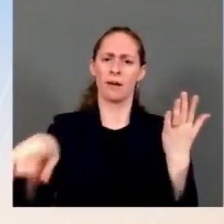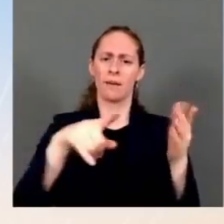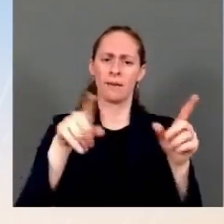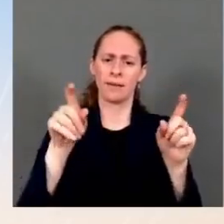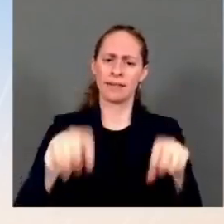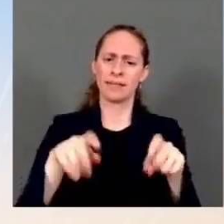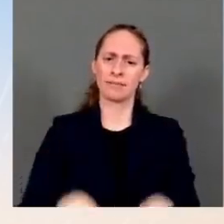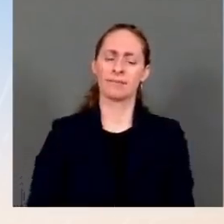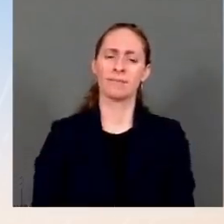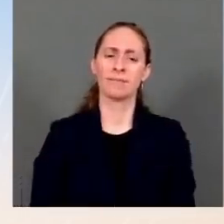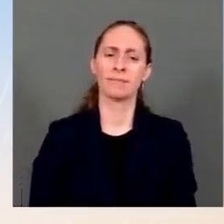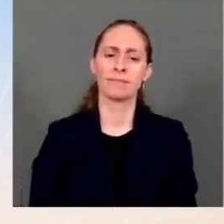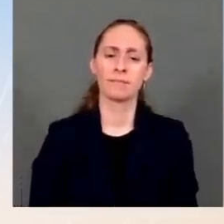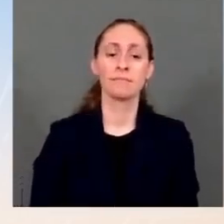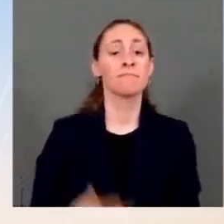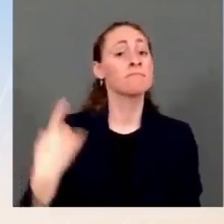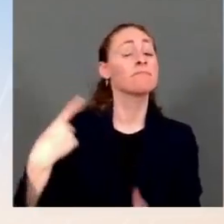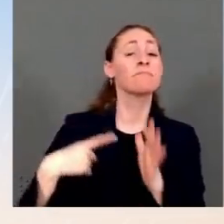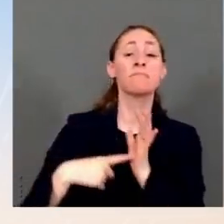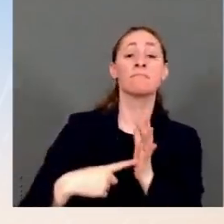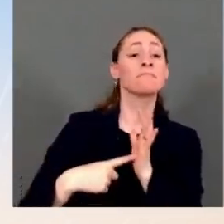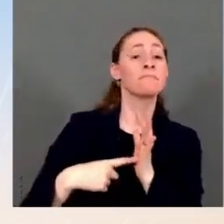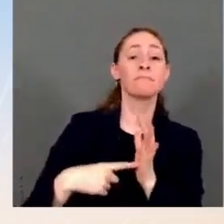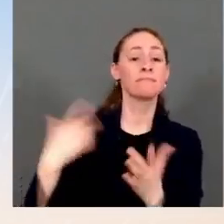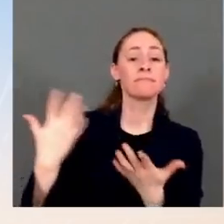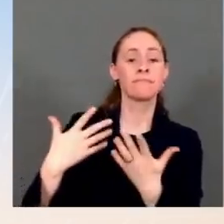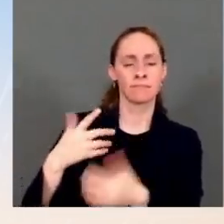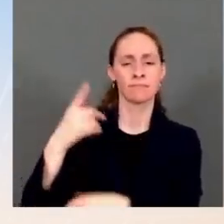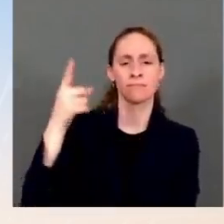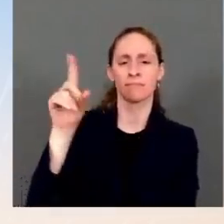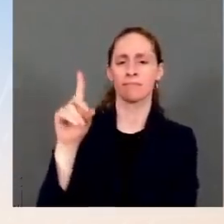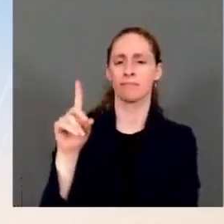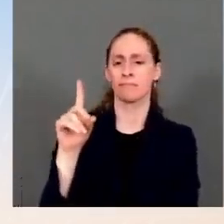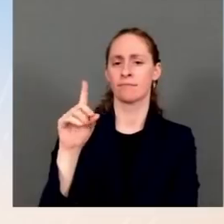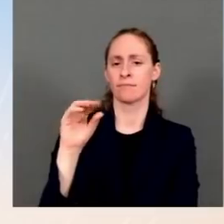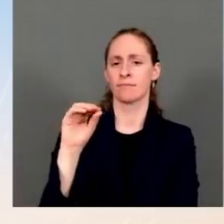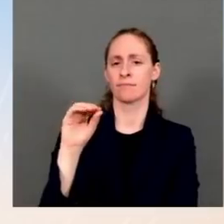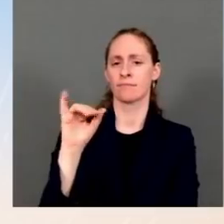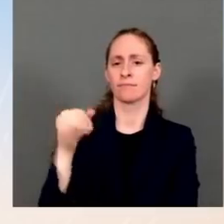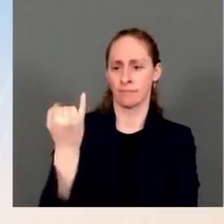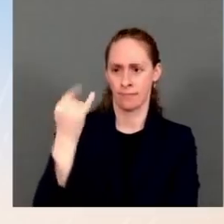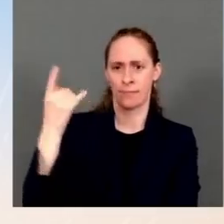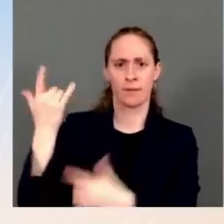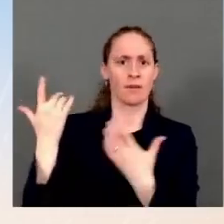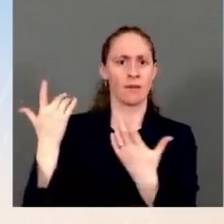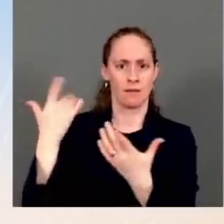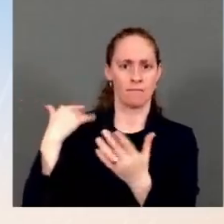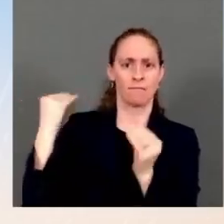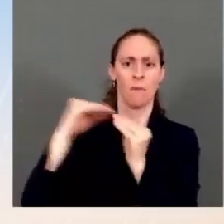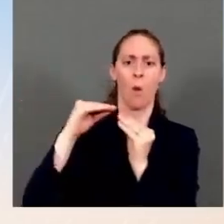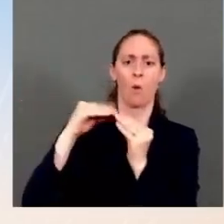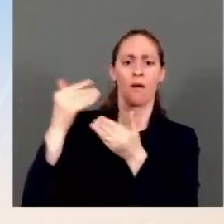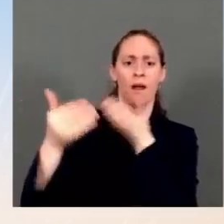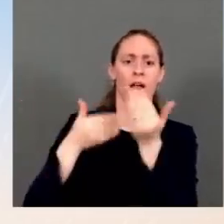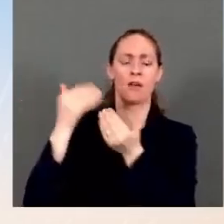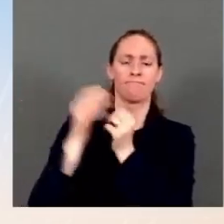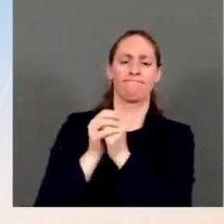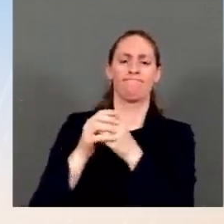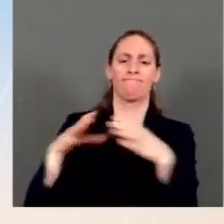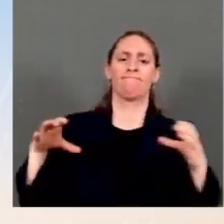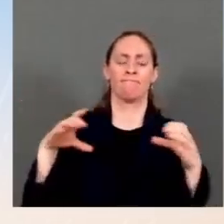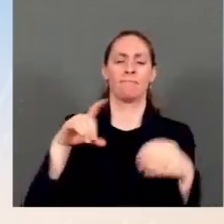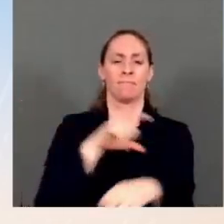put 50 more cops on the beat in San Francisco and funding for over 1,000 more community-oriented policies,